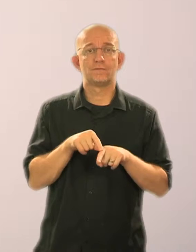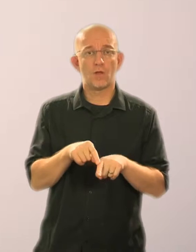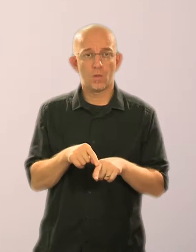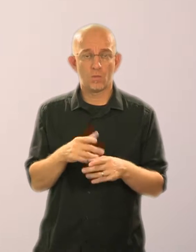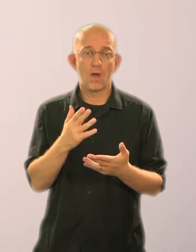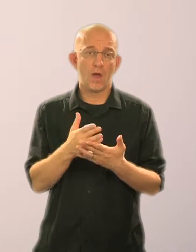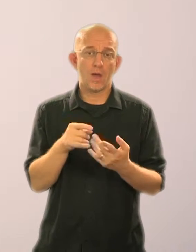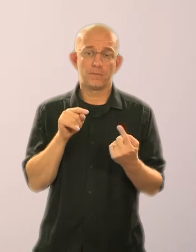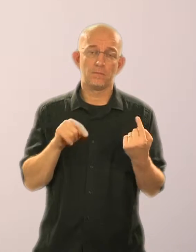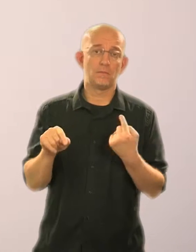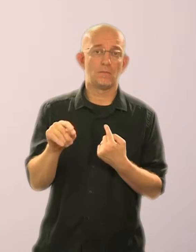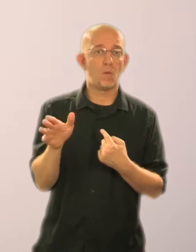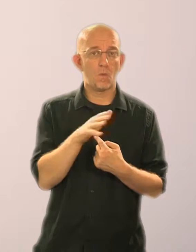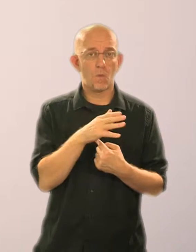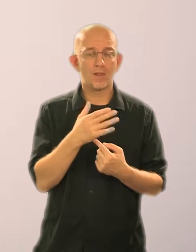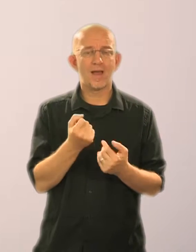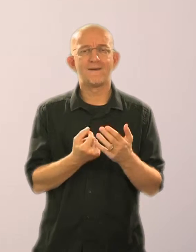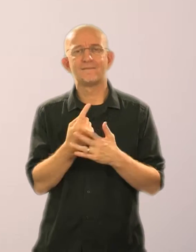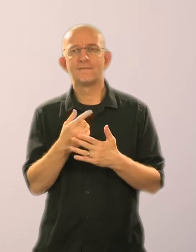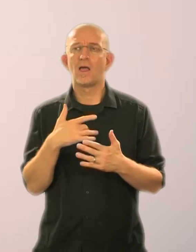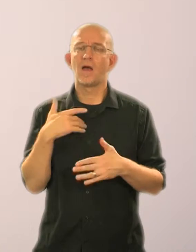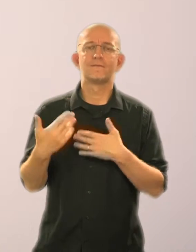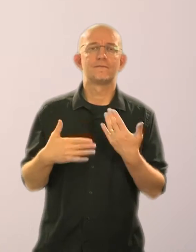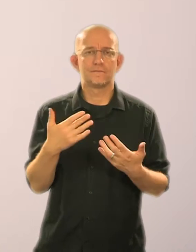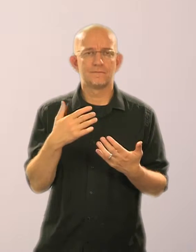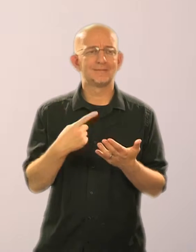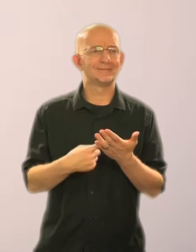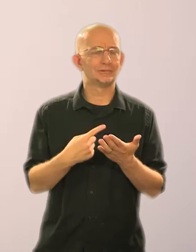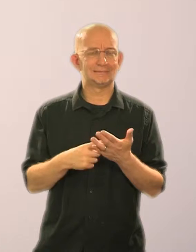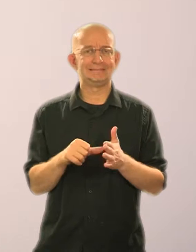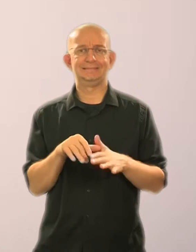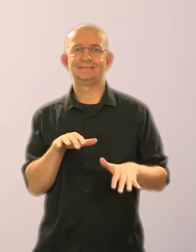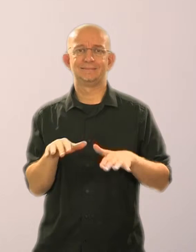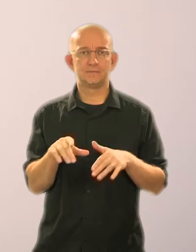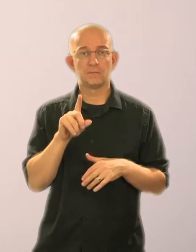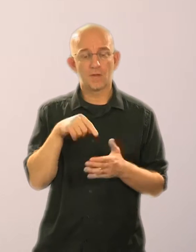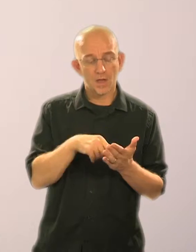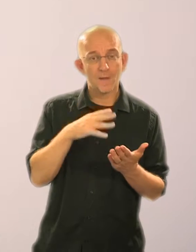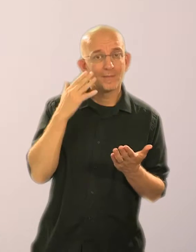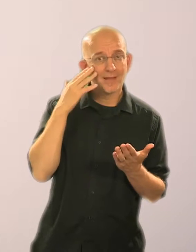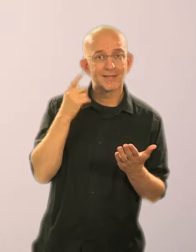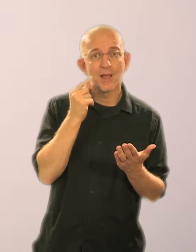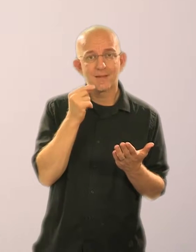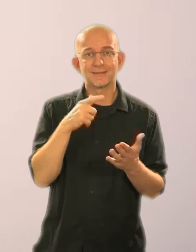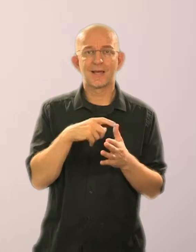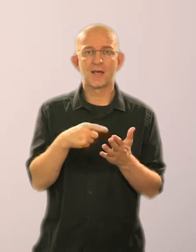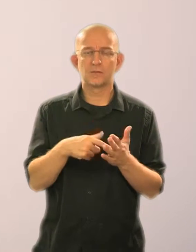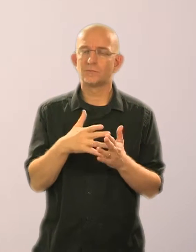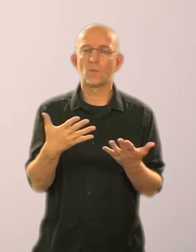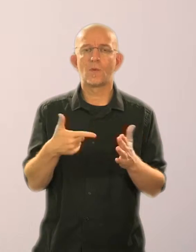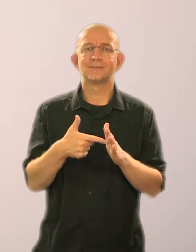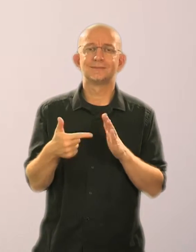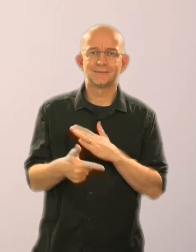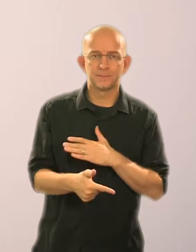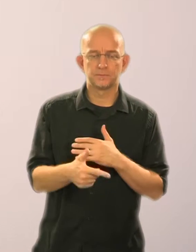all have problems making decisions from time to time, but the Mental Capacity Act is about more than that. It is specifically designed to cover